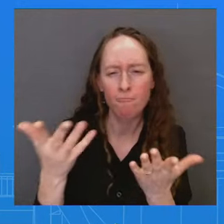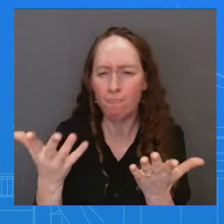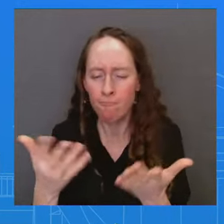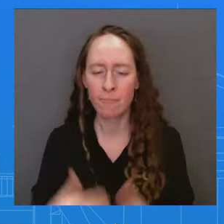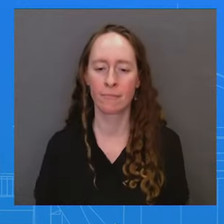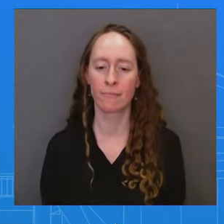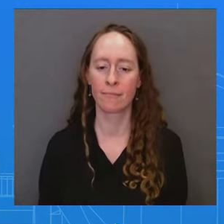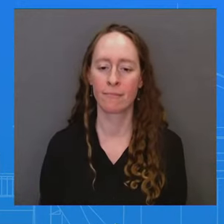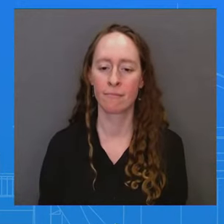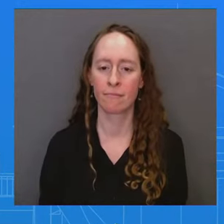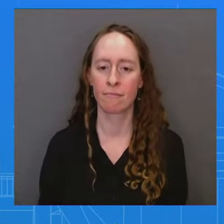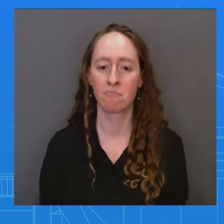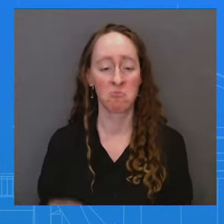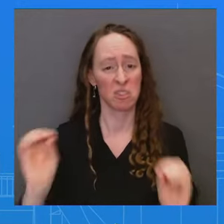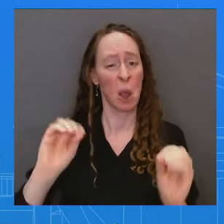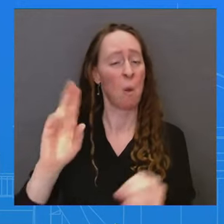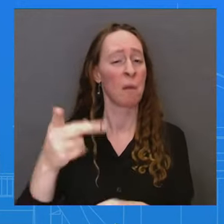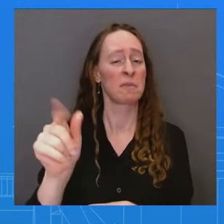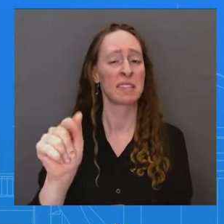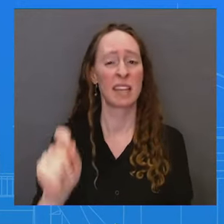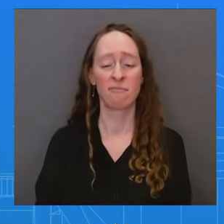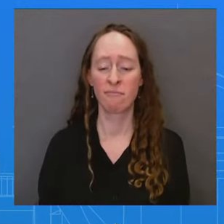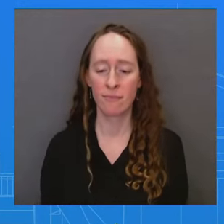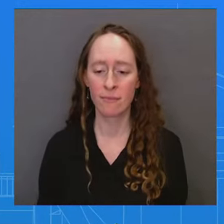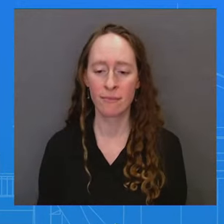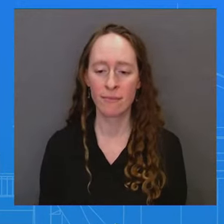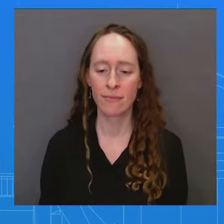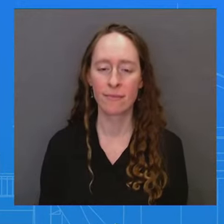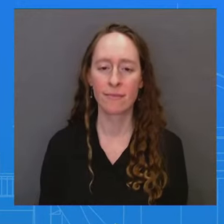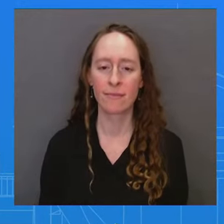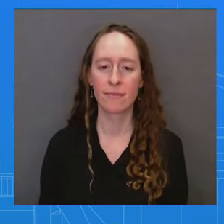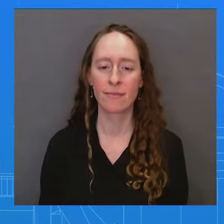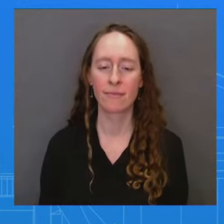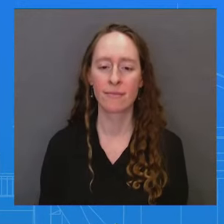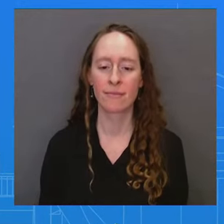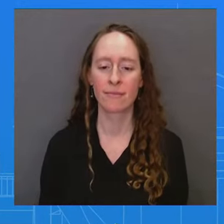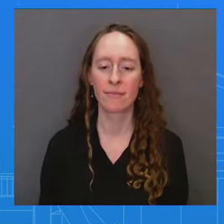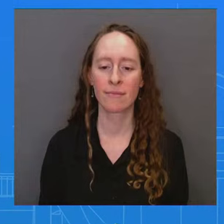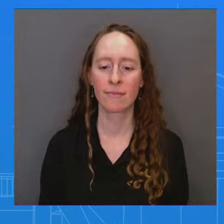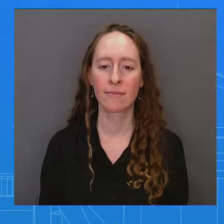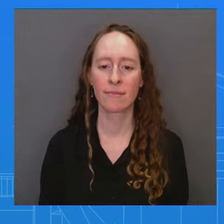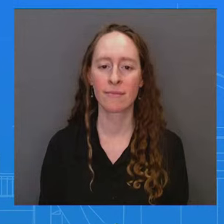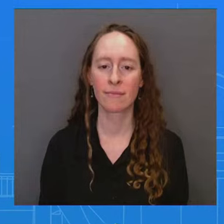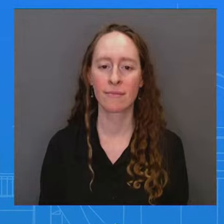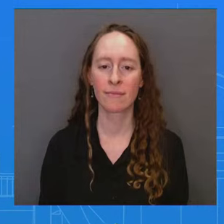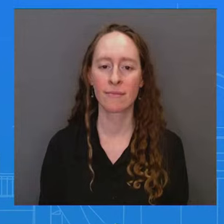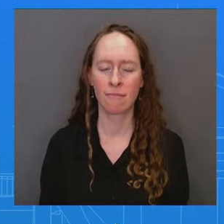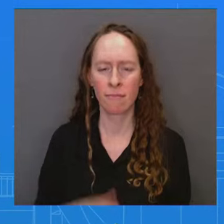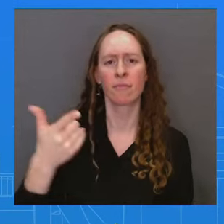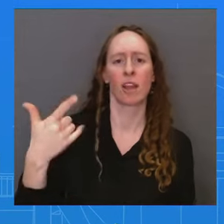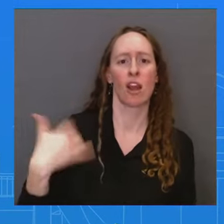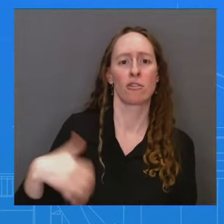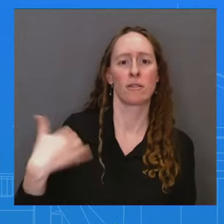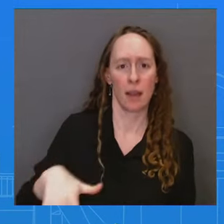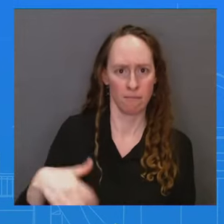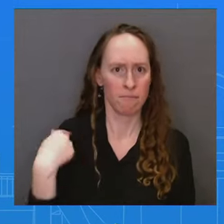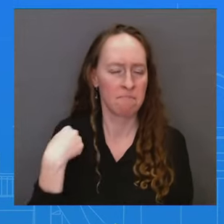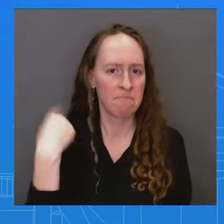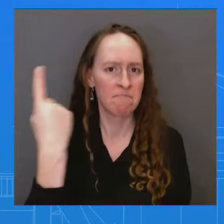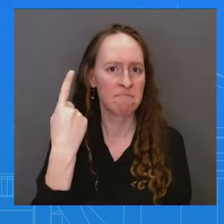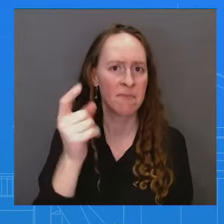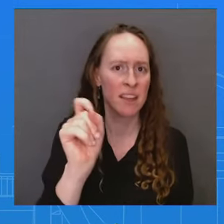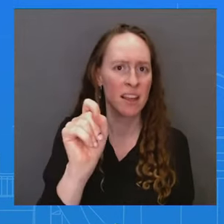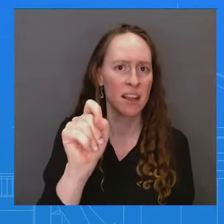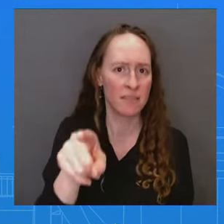ahead. Thanks, Karine. I have a question on Argentina. Argentina and the IMF announced a new staff-level agreement